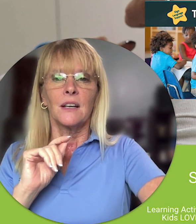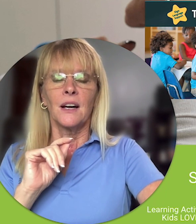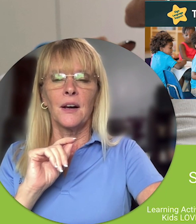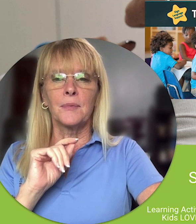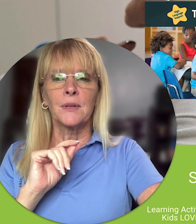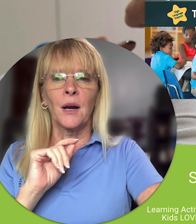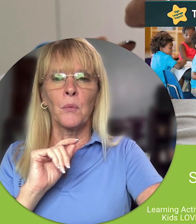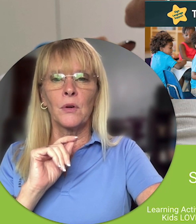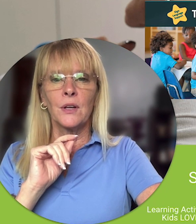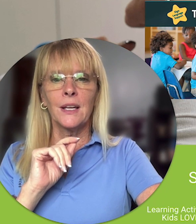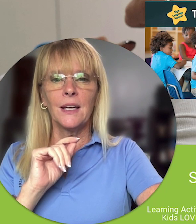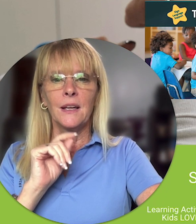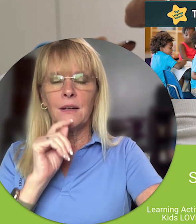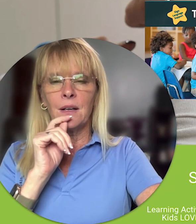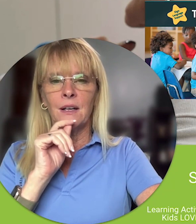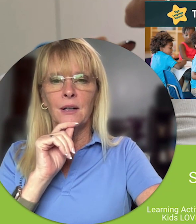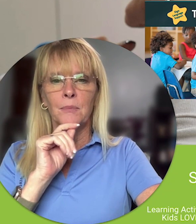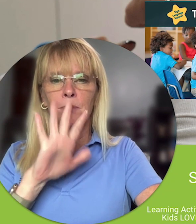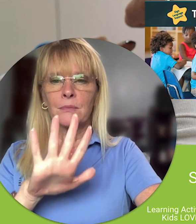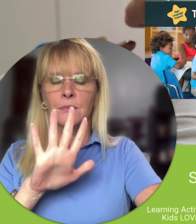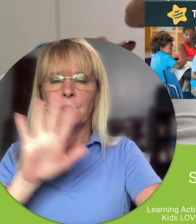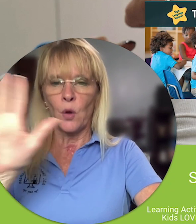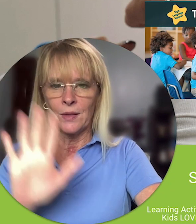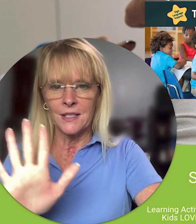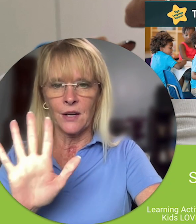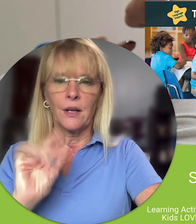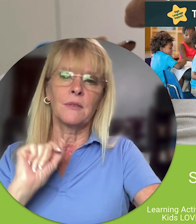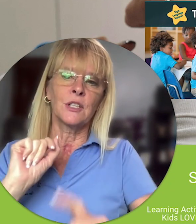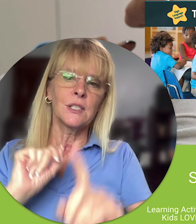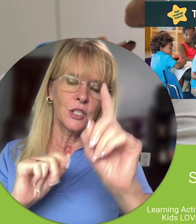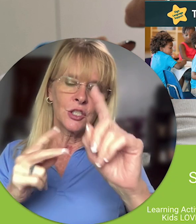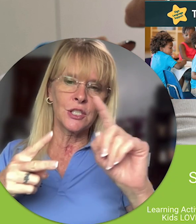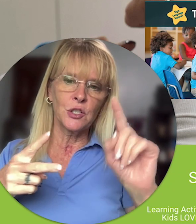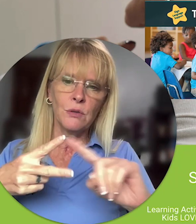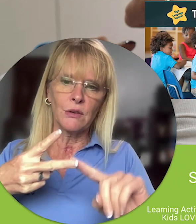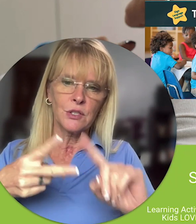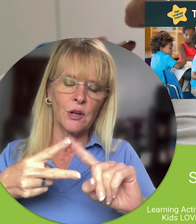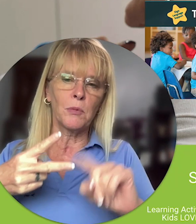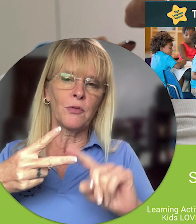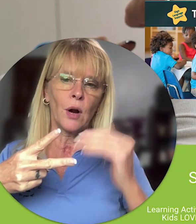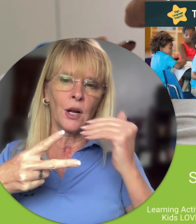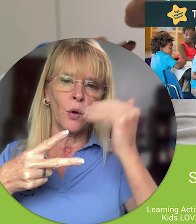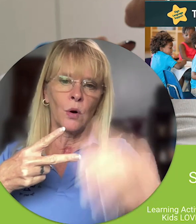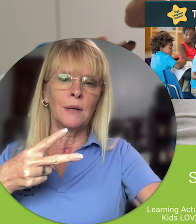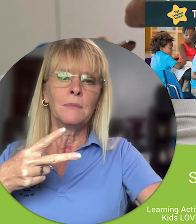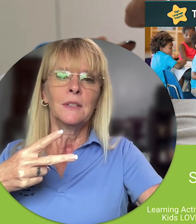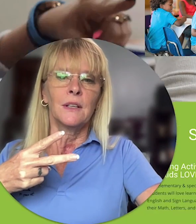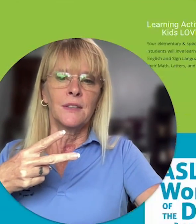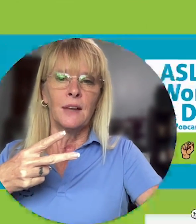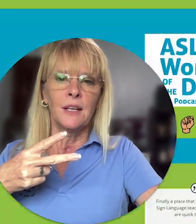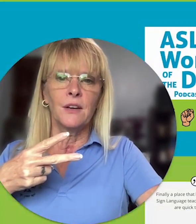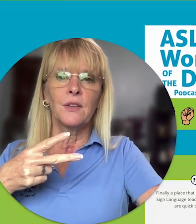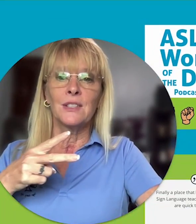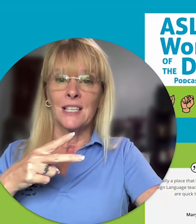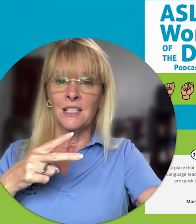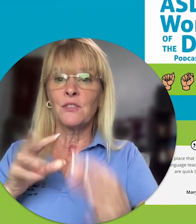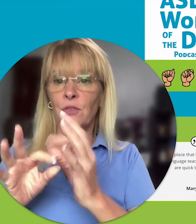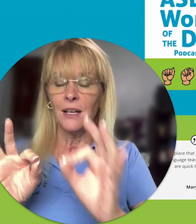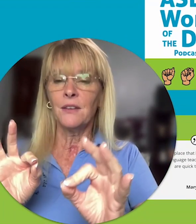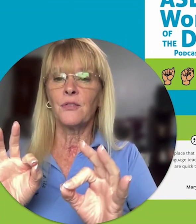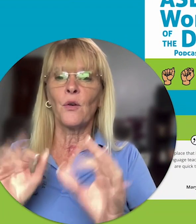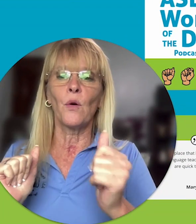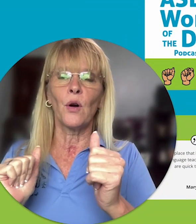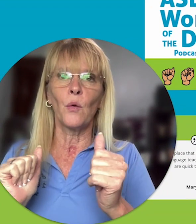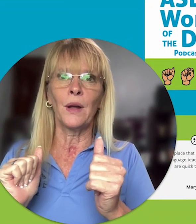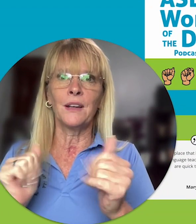and we're looking on this area just just two notes though before I go on down here this is